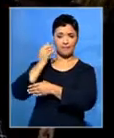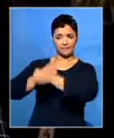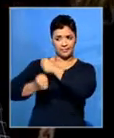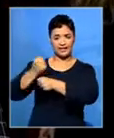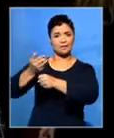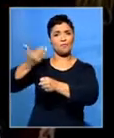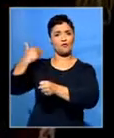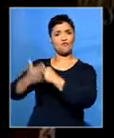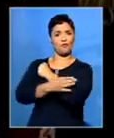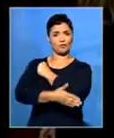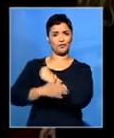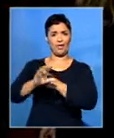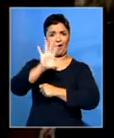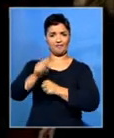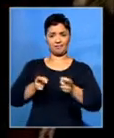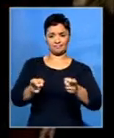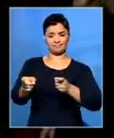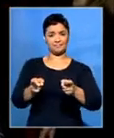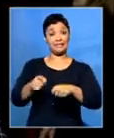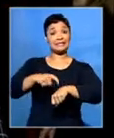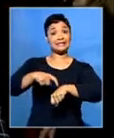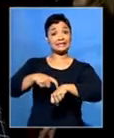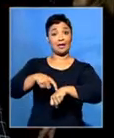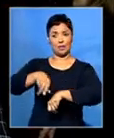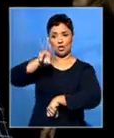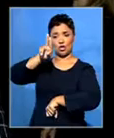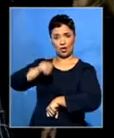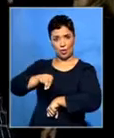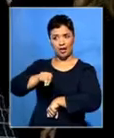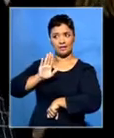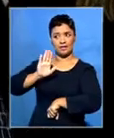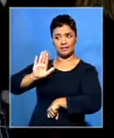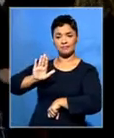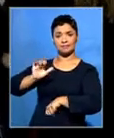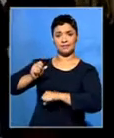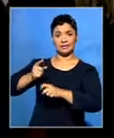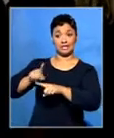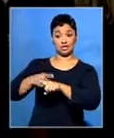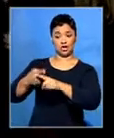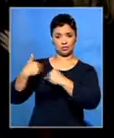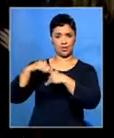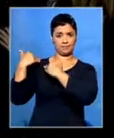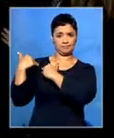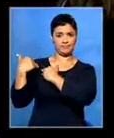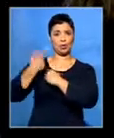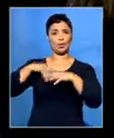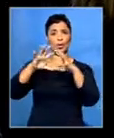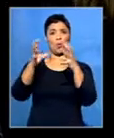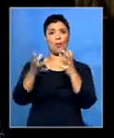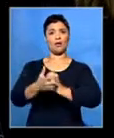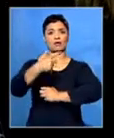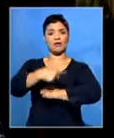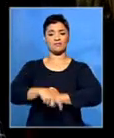the president of South Africa when the United Nations gave us the task to convene that world